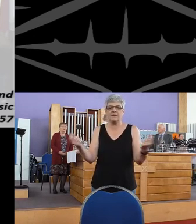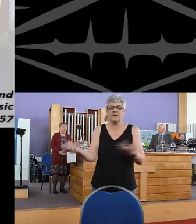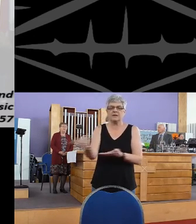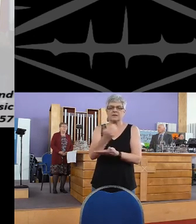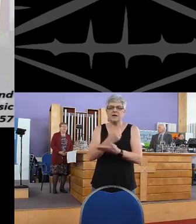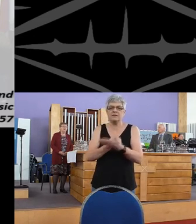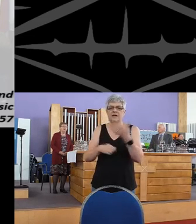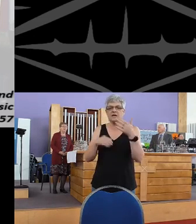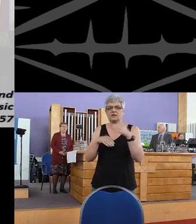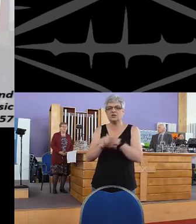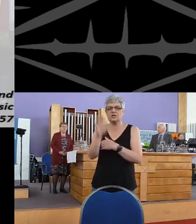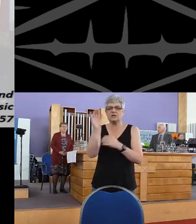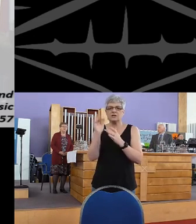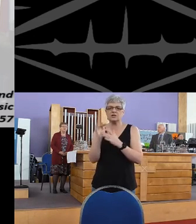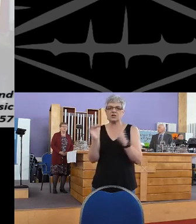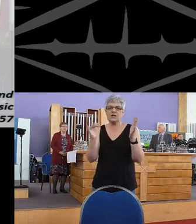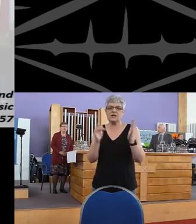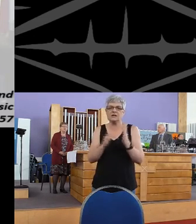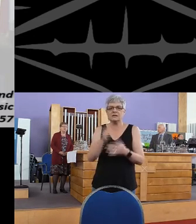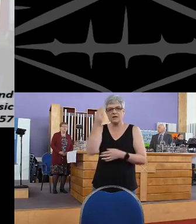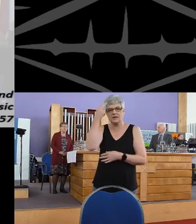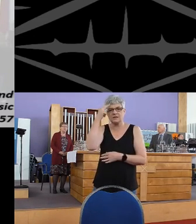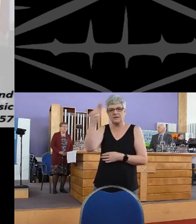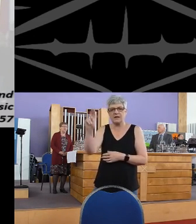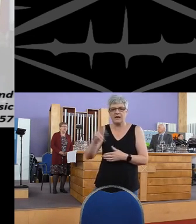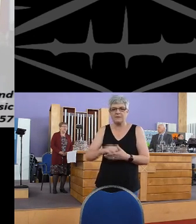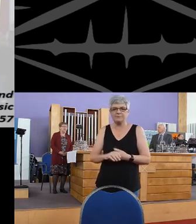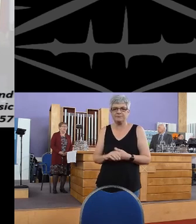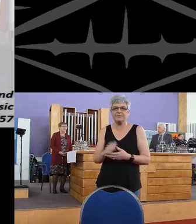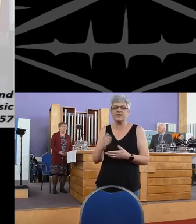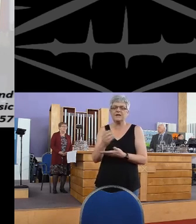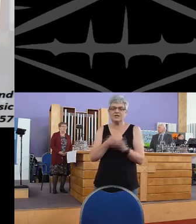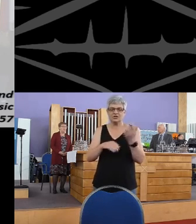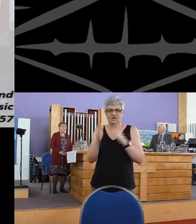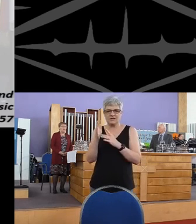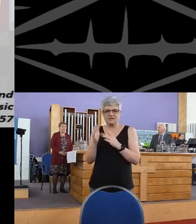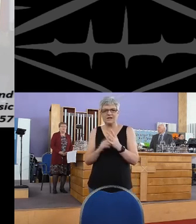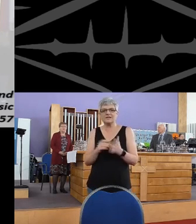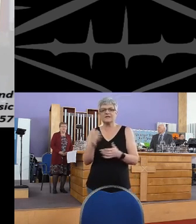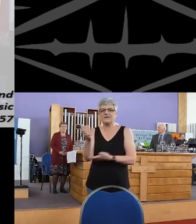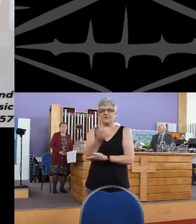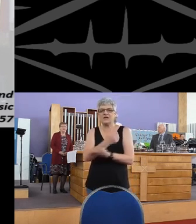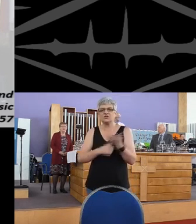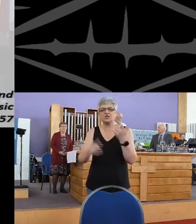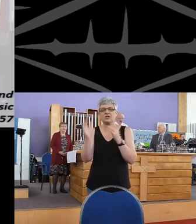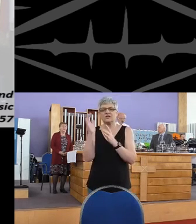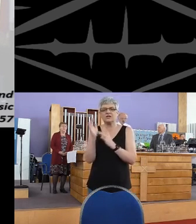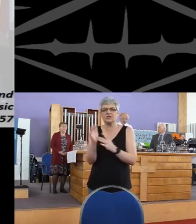proclaim salvation in Jesus'